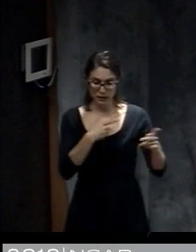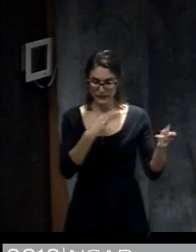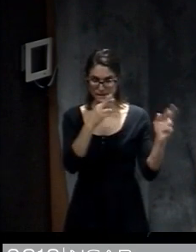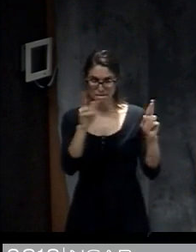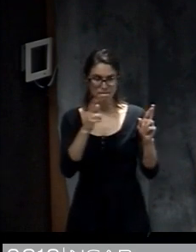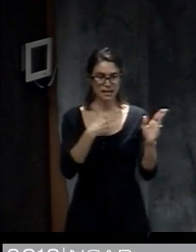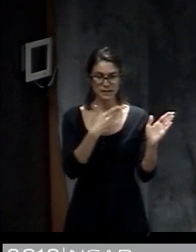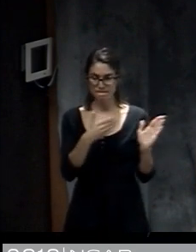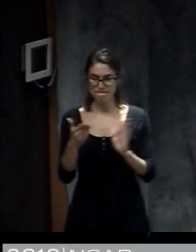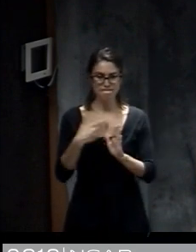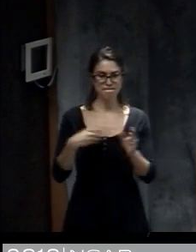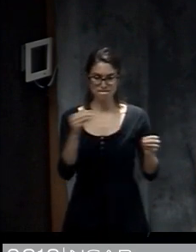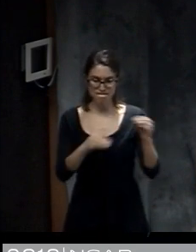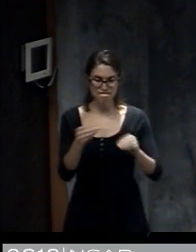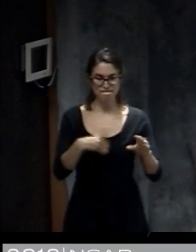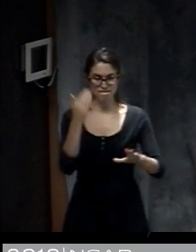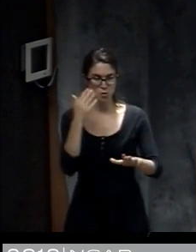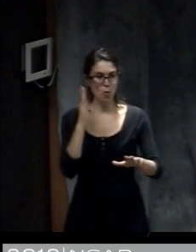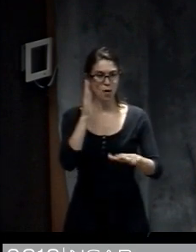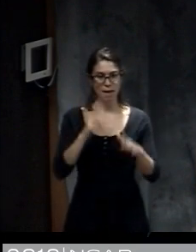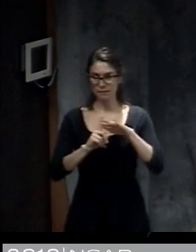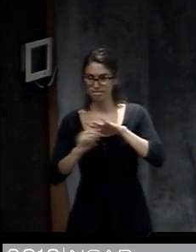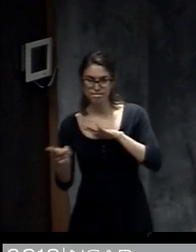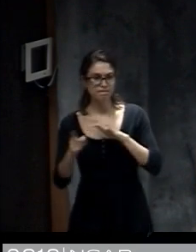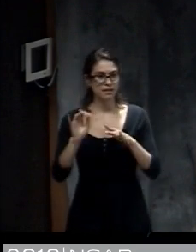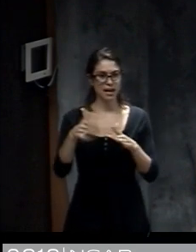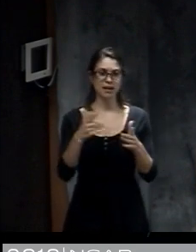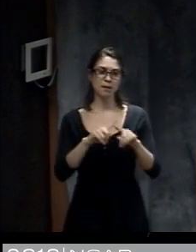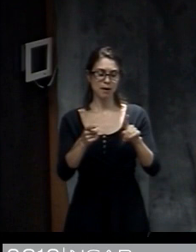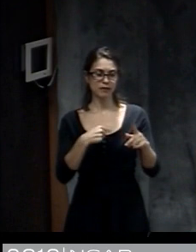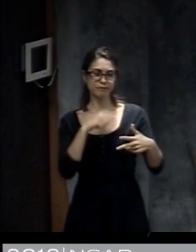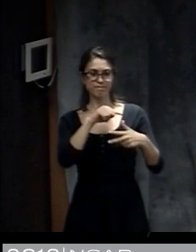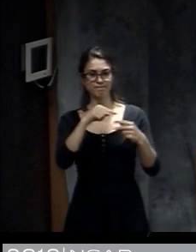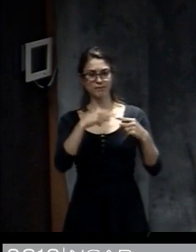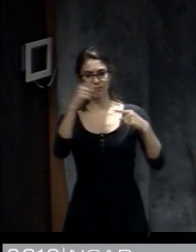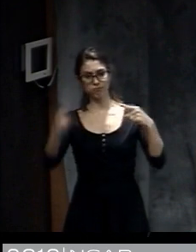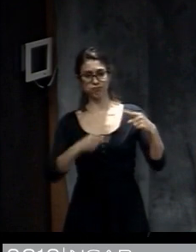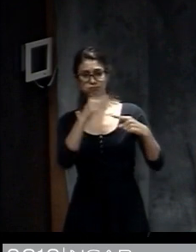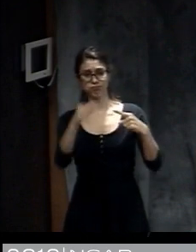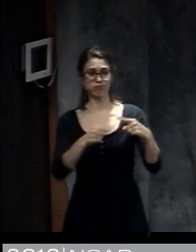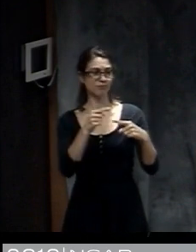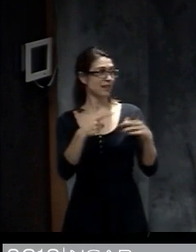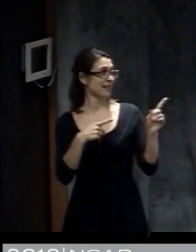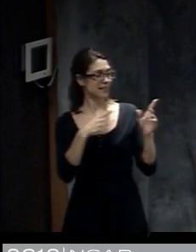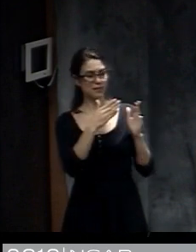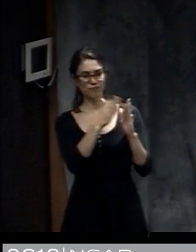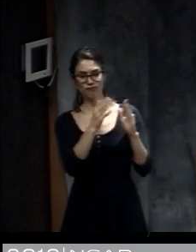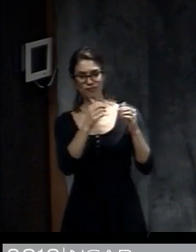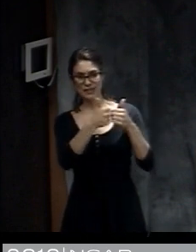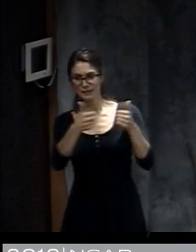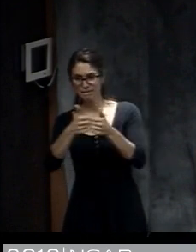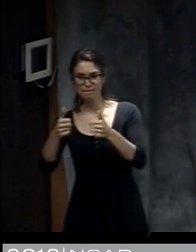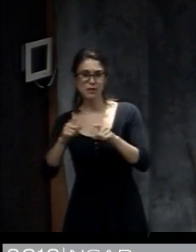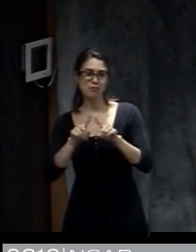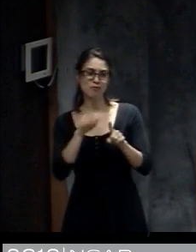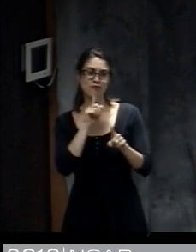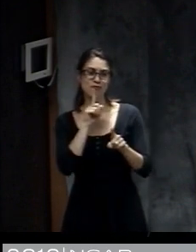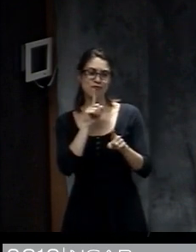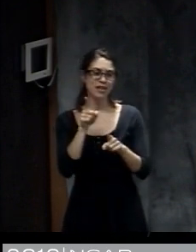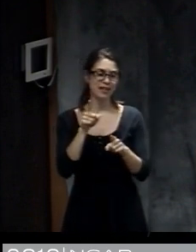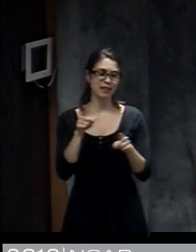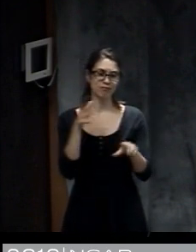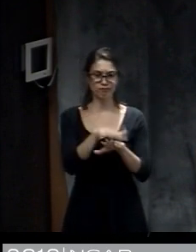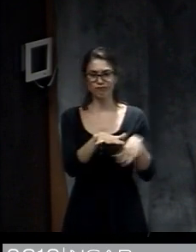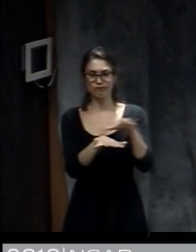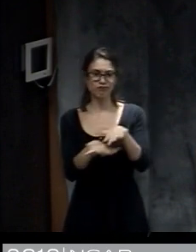And then an event happens and you go back through the cycle again. Of course, in the real world, all of these overlap, but this is kind of one way that people think about hazards and how they affect